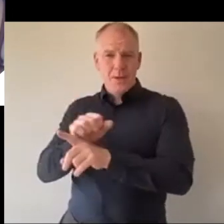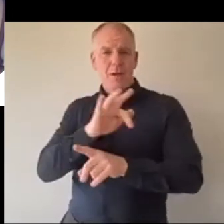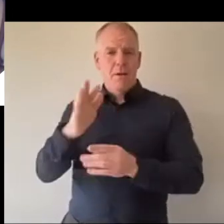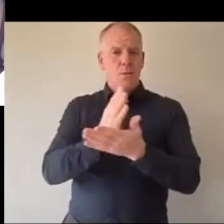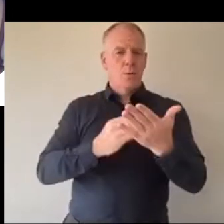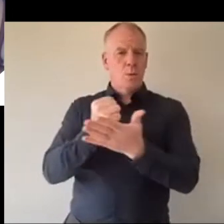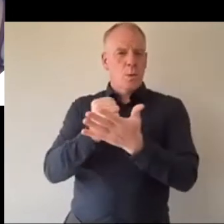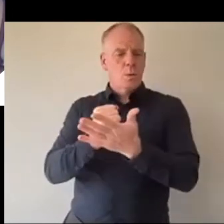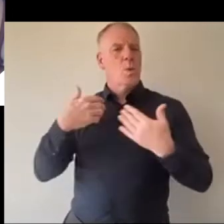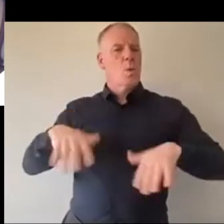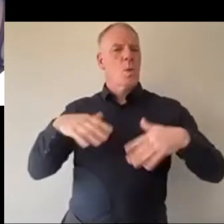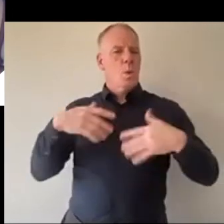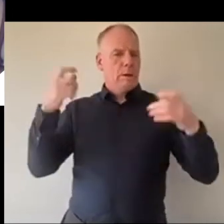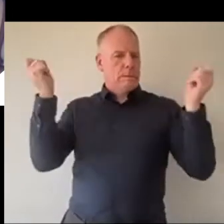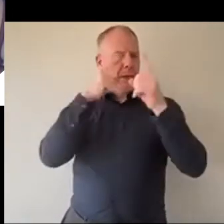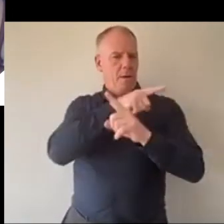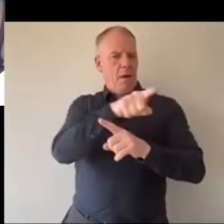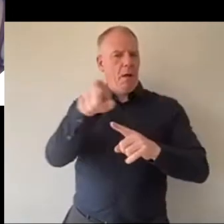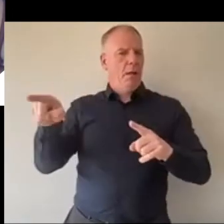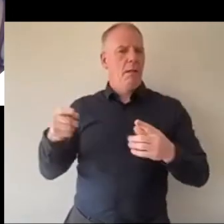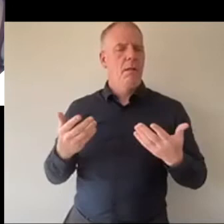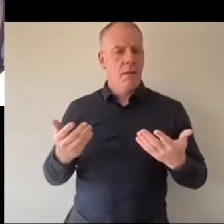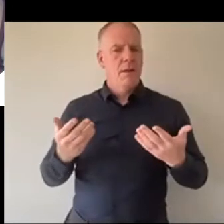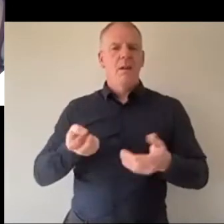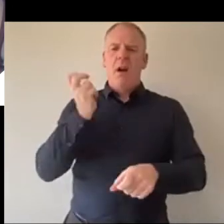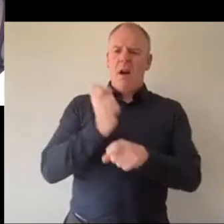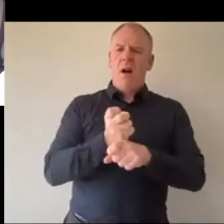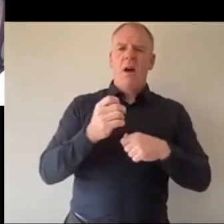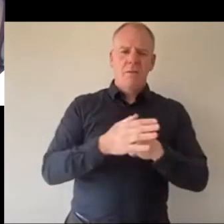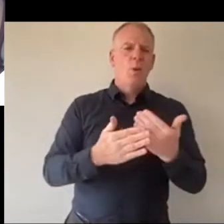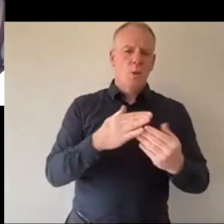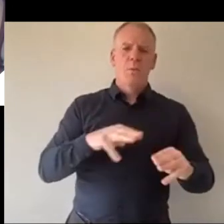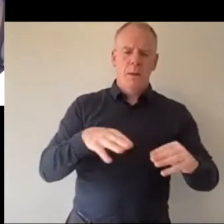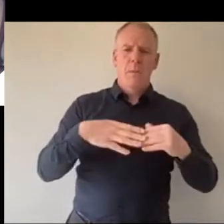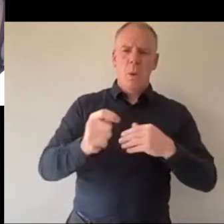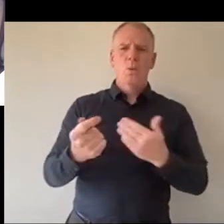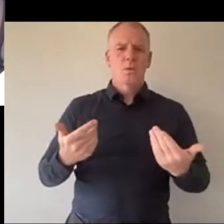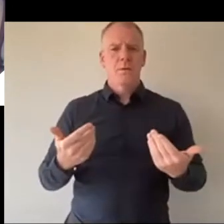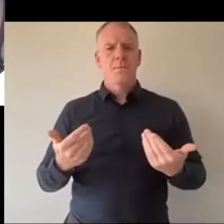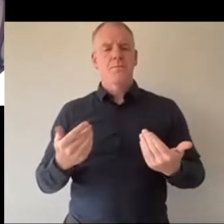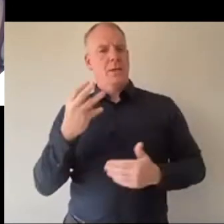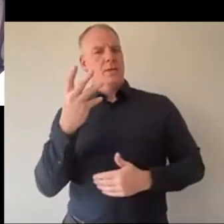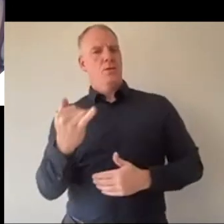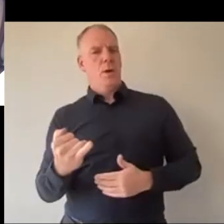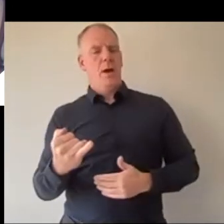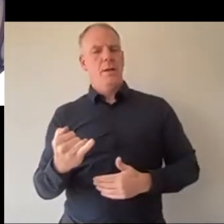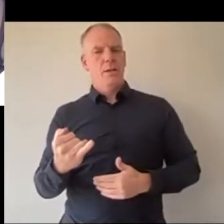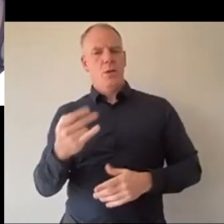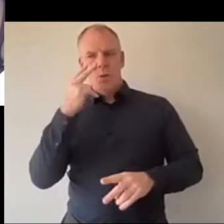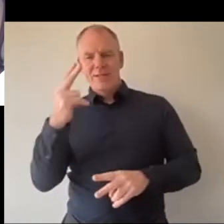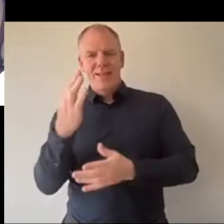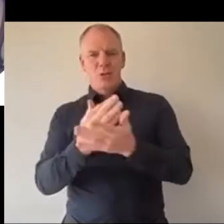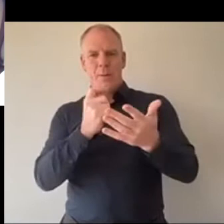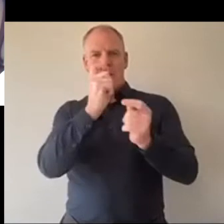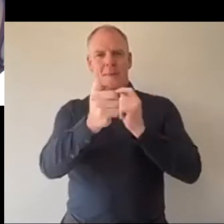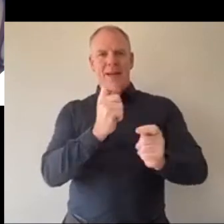that it's been exceptionally hard for everyone. It's been exceptionally hard for young people and it's also why seeing some of the nominations